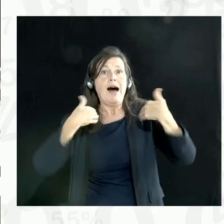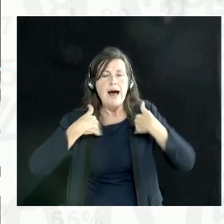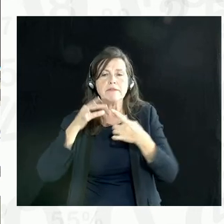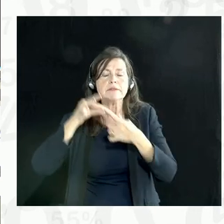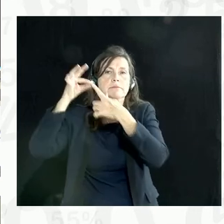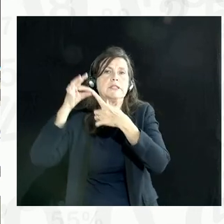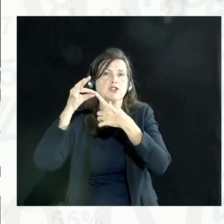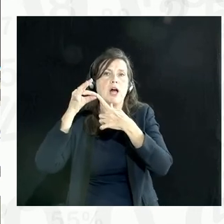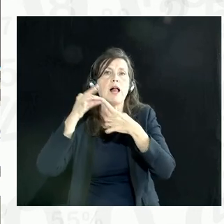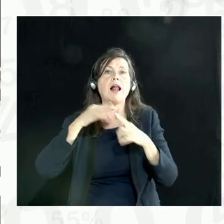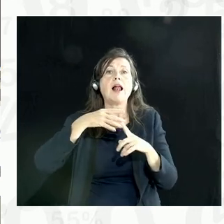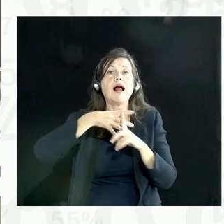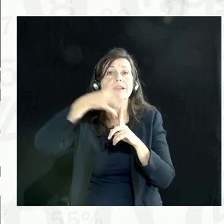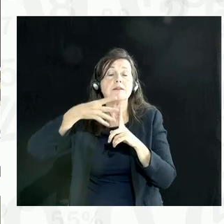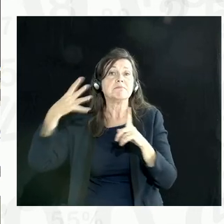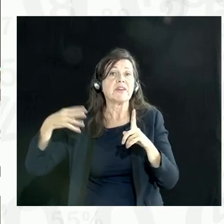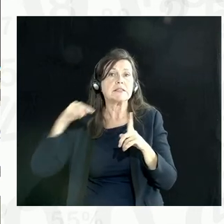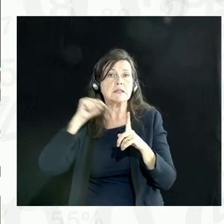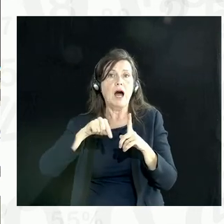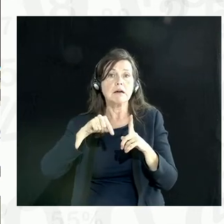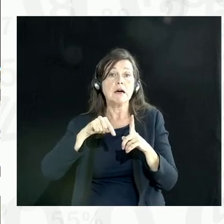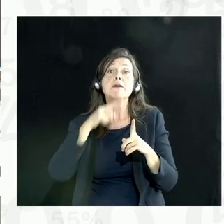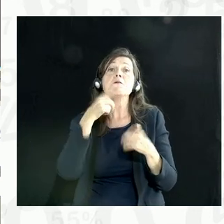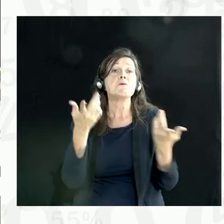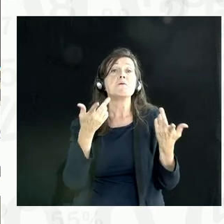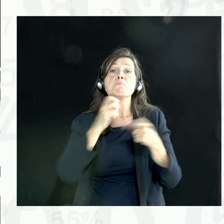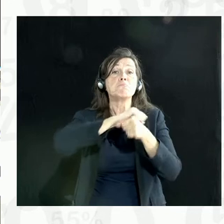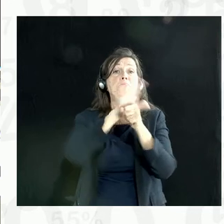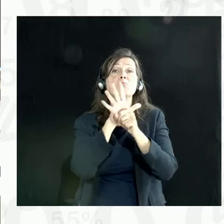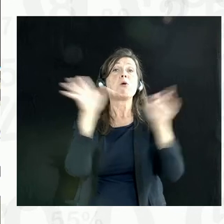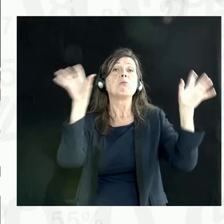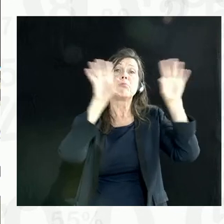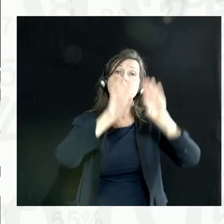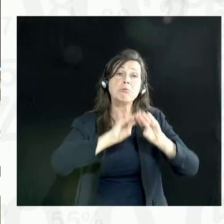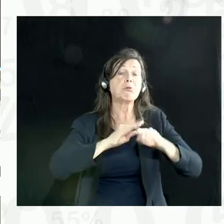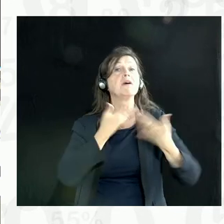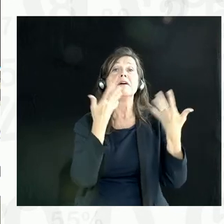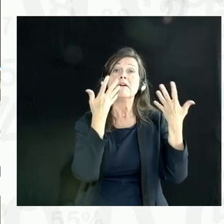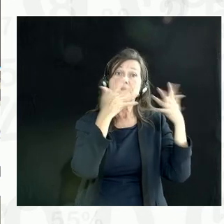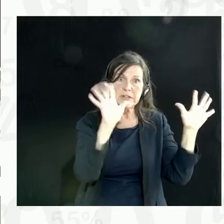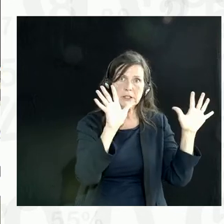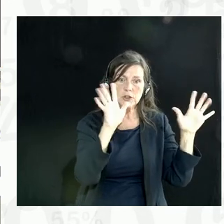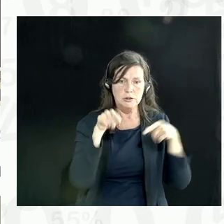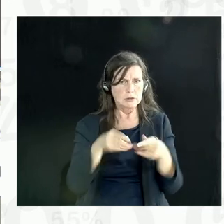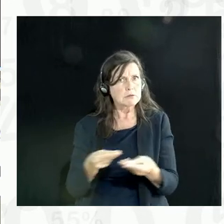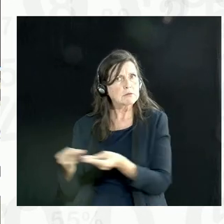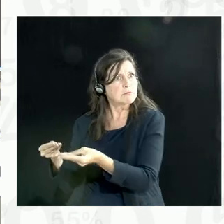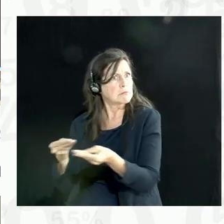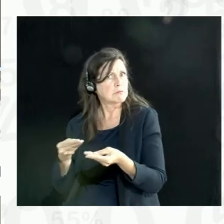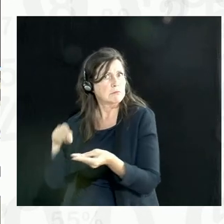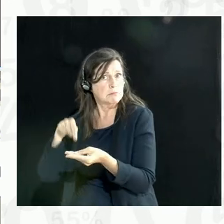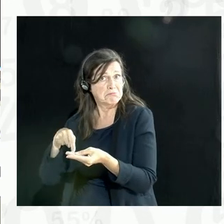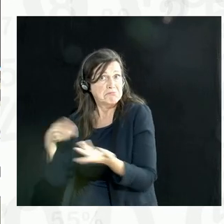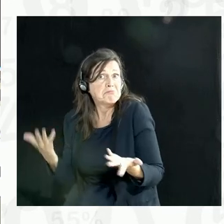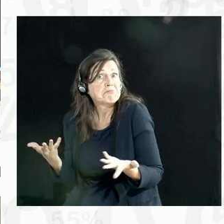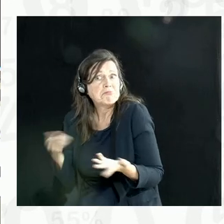after the pandemic? That is one of the questions we must grapple with. If that is a yes, well,